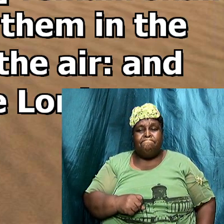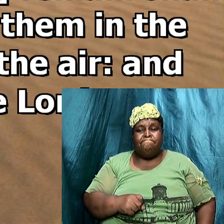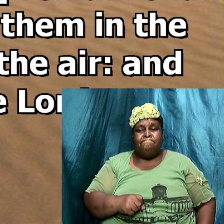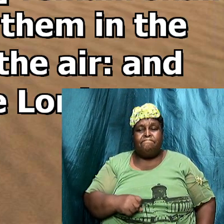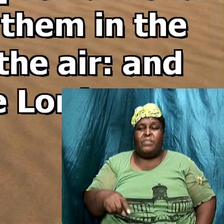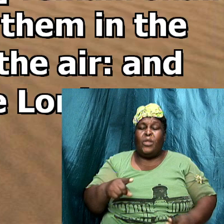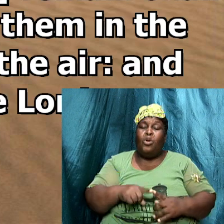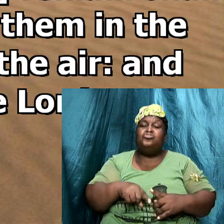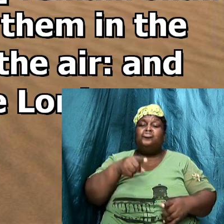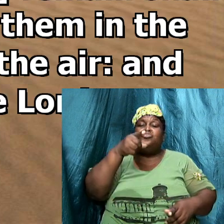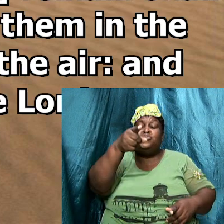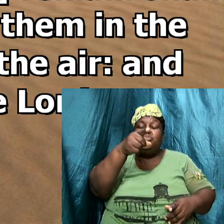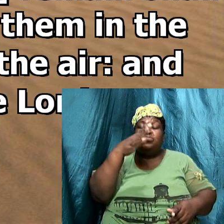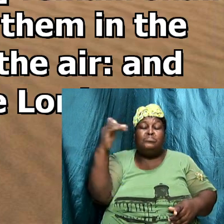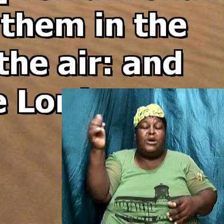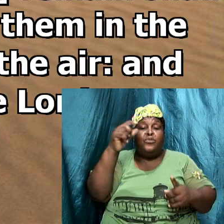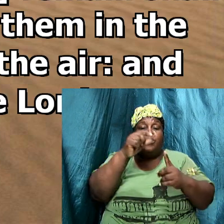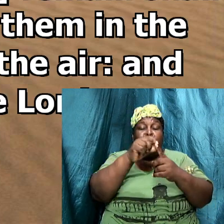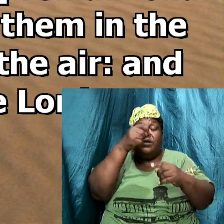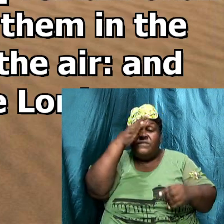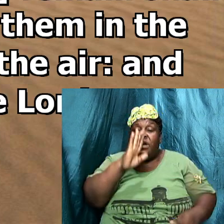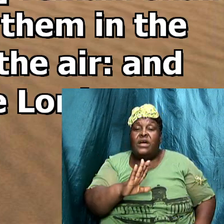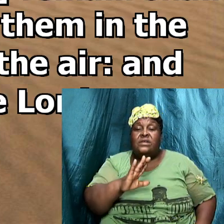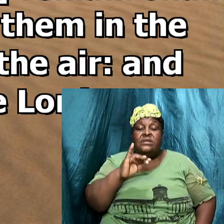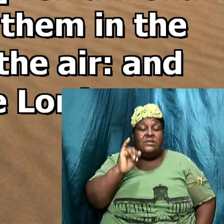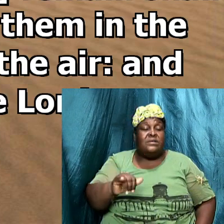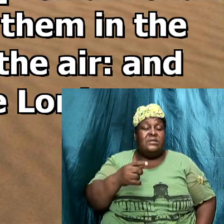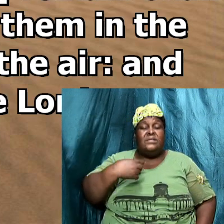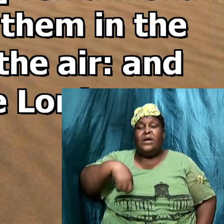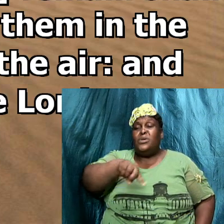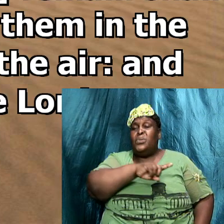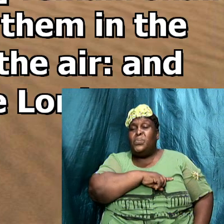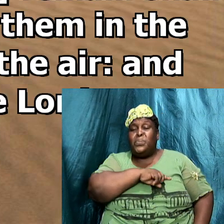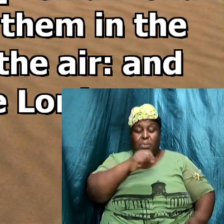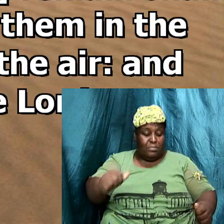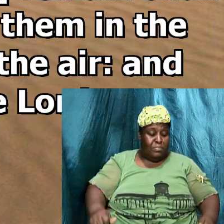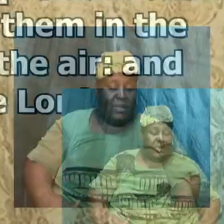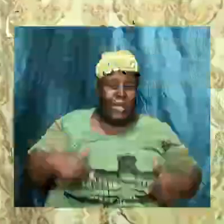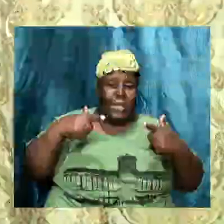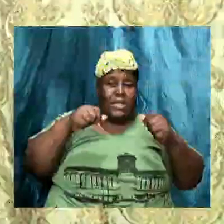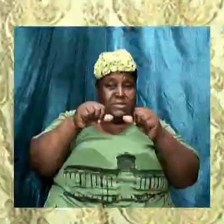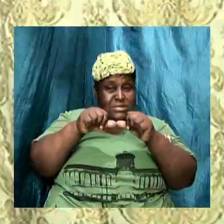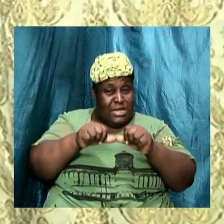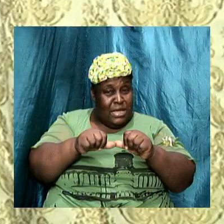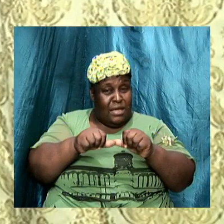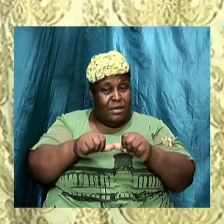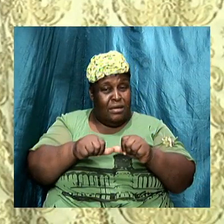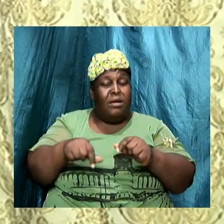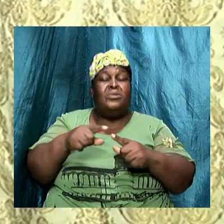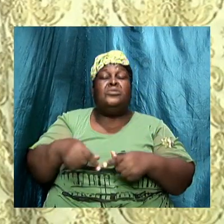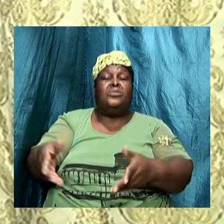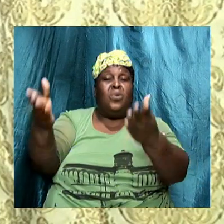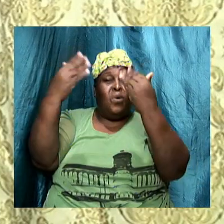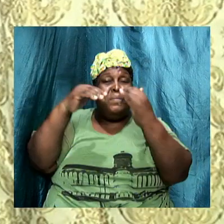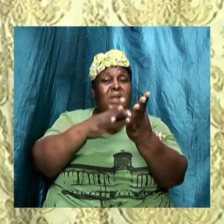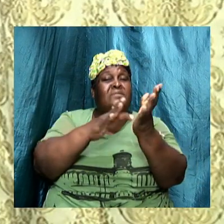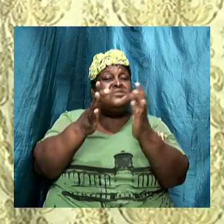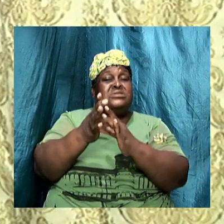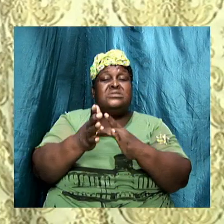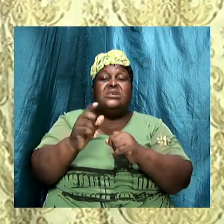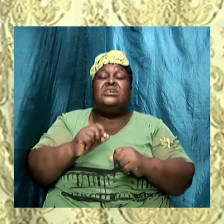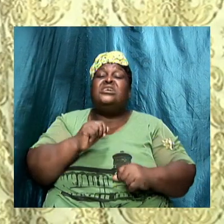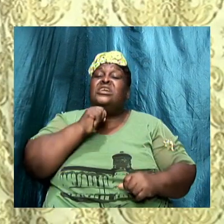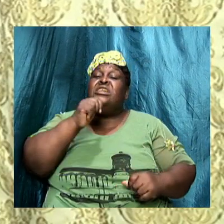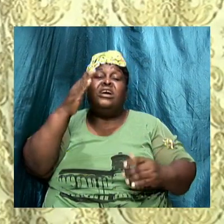unto you by the word of God that we which are alive and remain unto the coming of the Lord shall not prevent